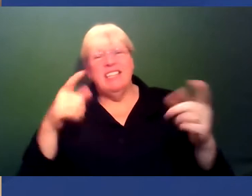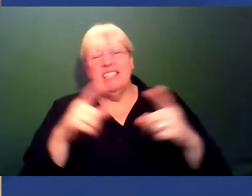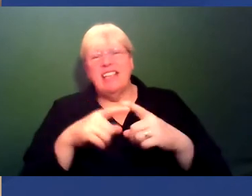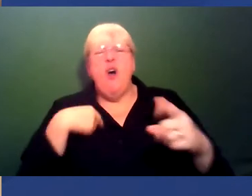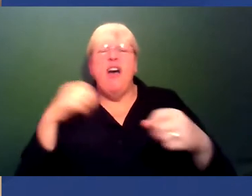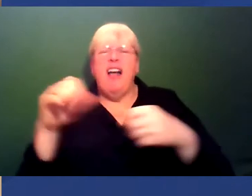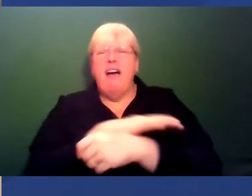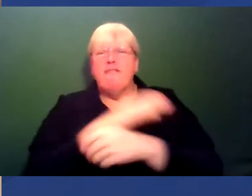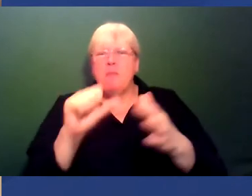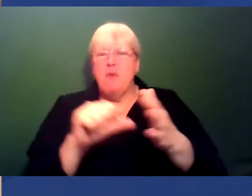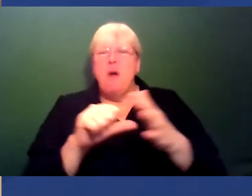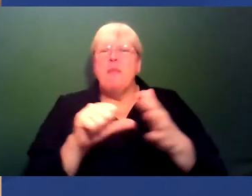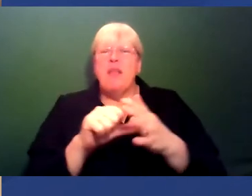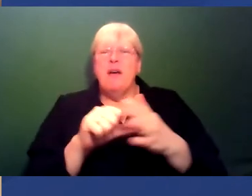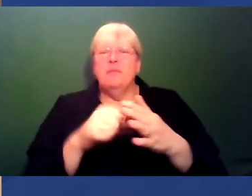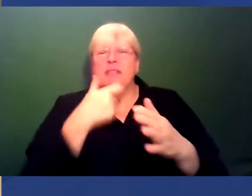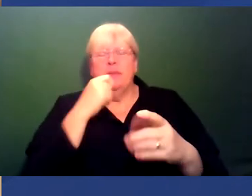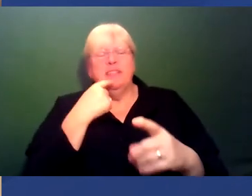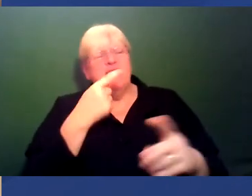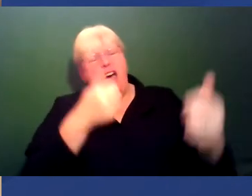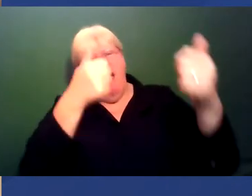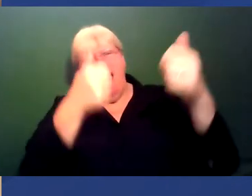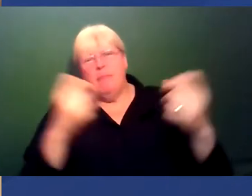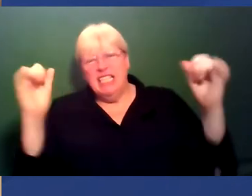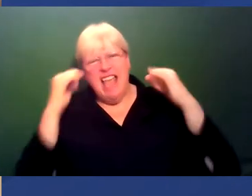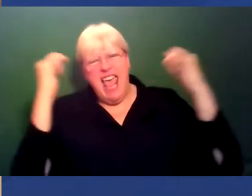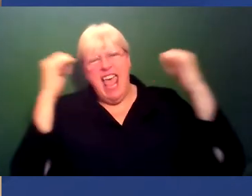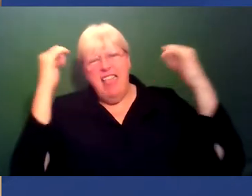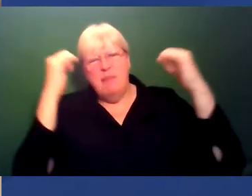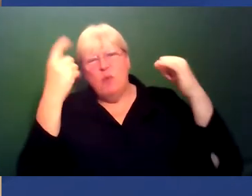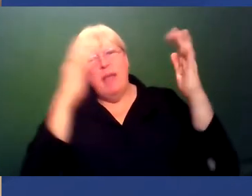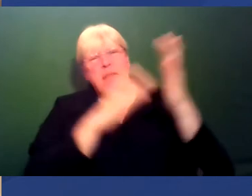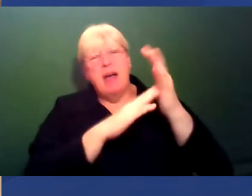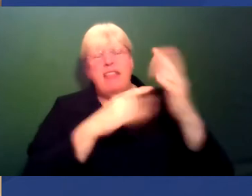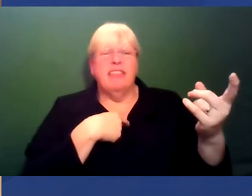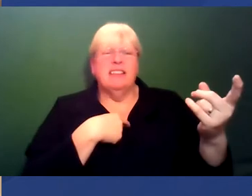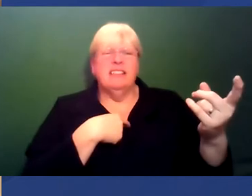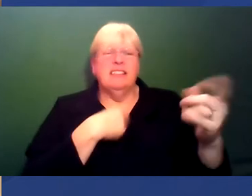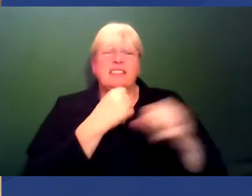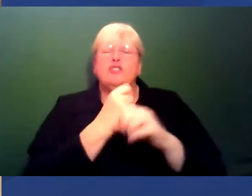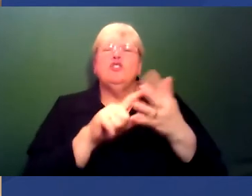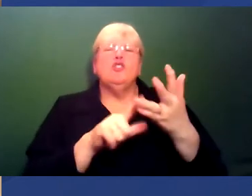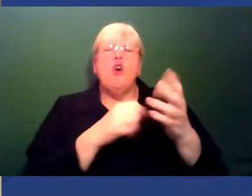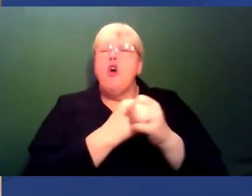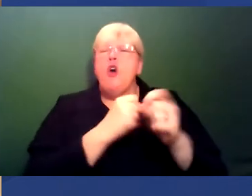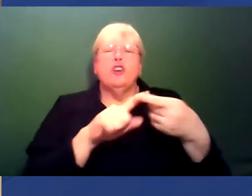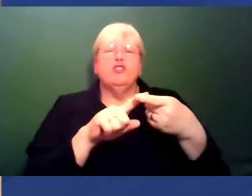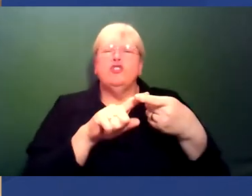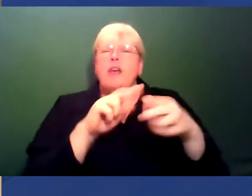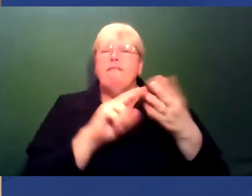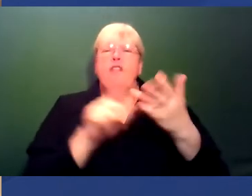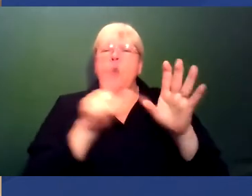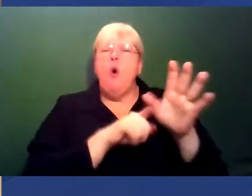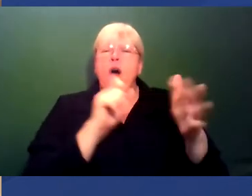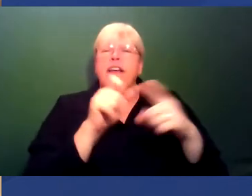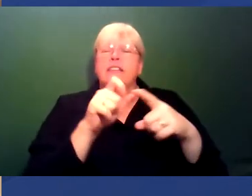like a way of people saying, well, look, you know, we've, we've, we celebrate, but you know, it's like George Floyd. Loads of people are marching, getting really cross and buying